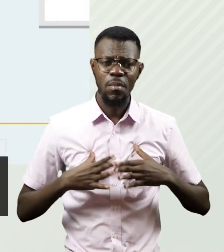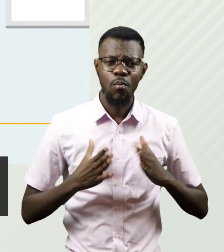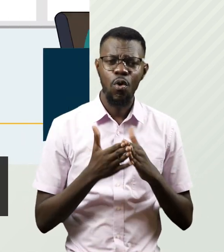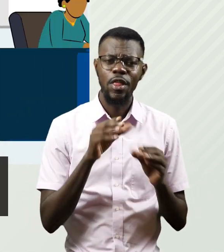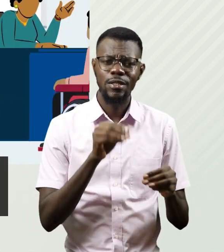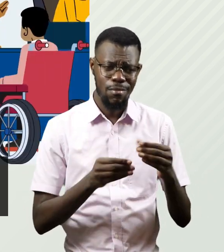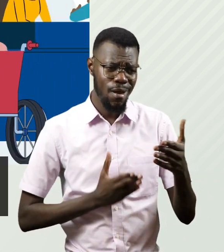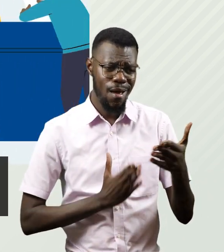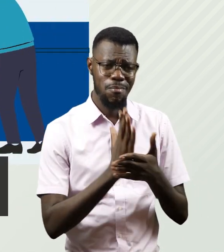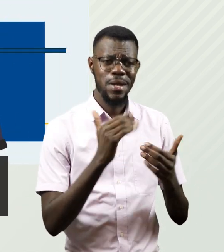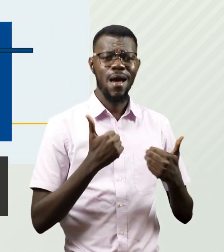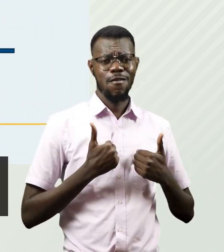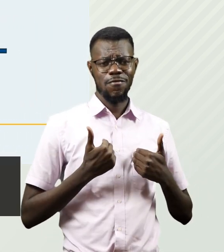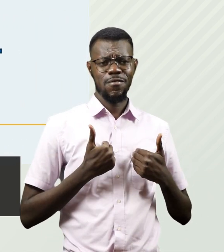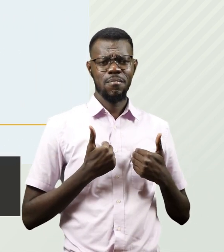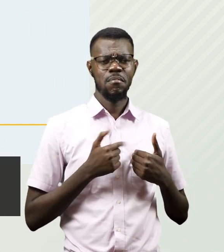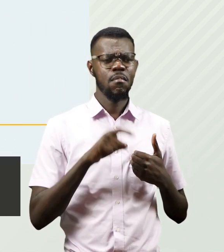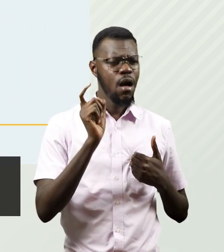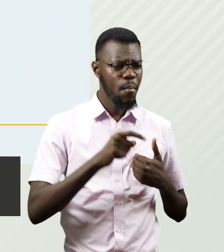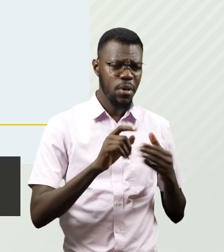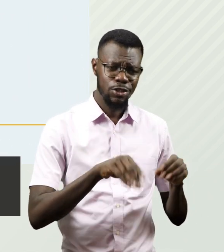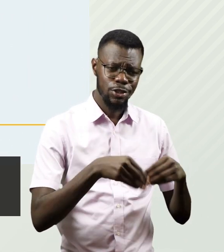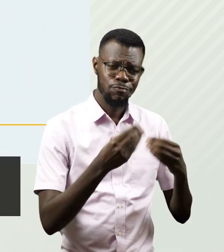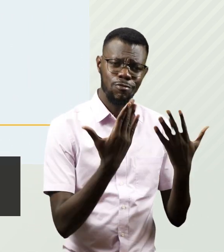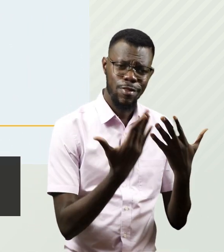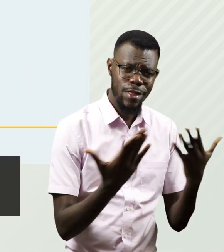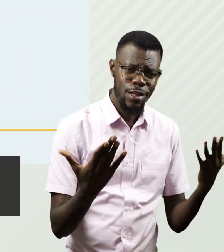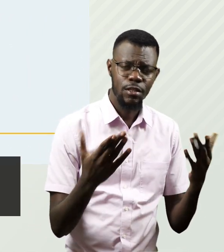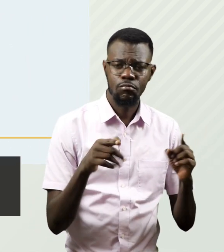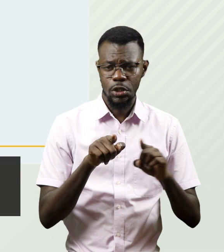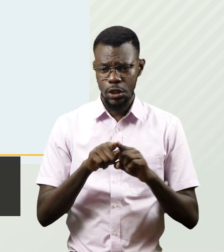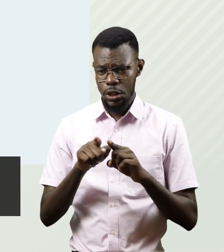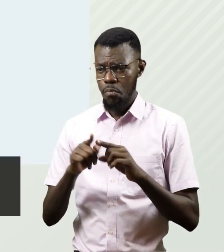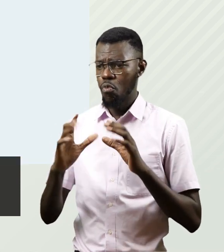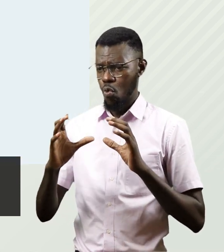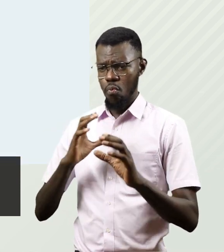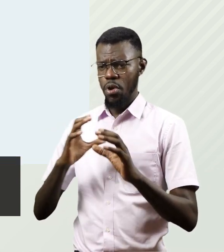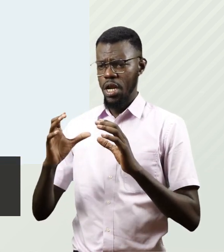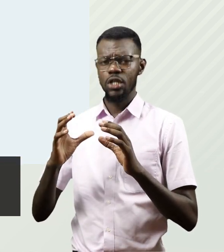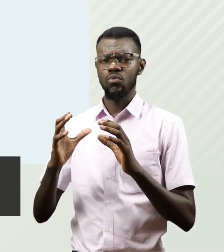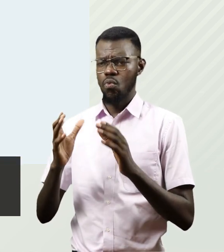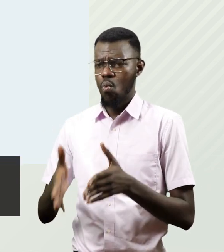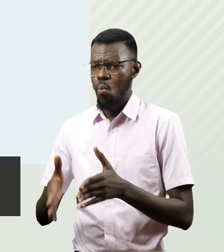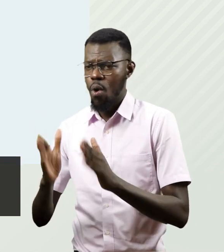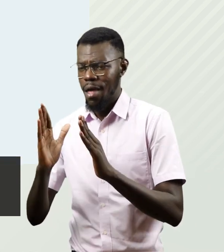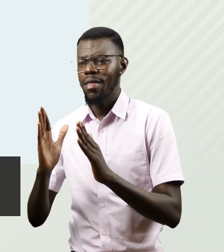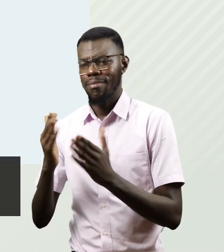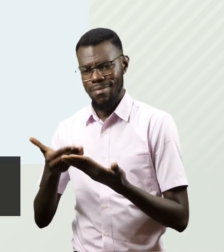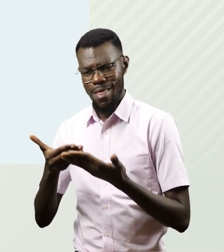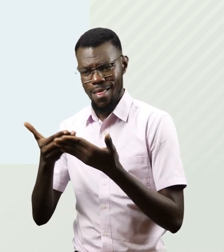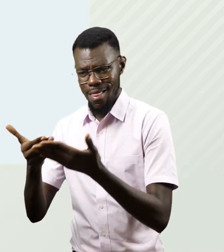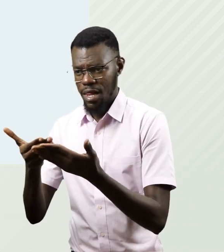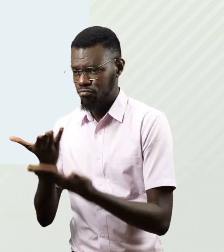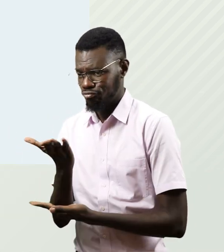equipment, facilities, and communication methods that allow them to work productively.